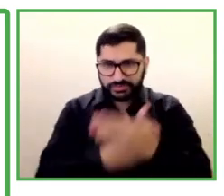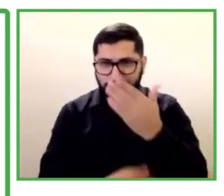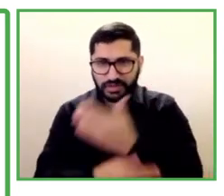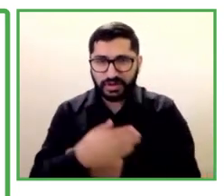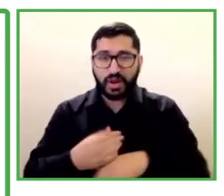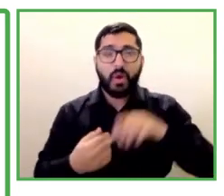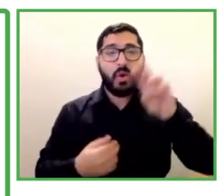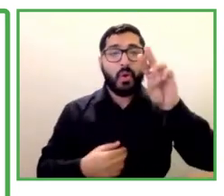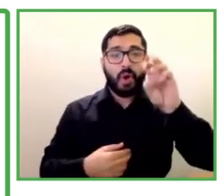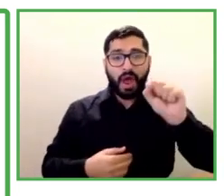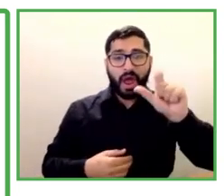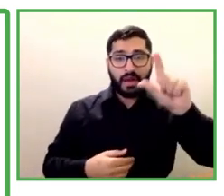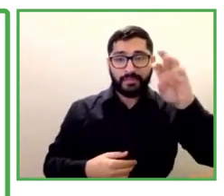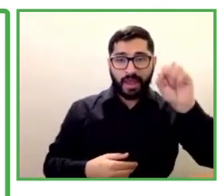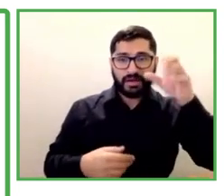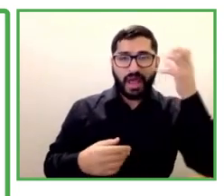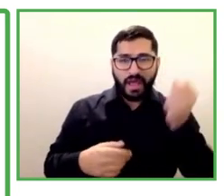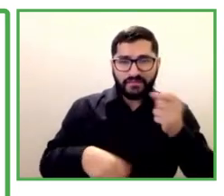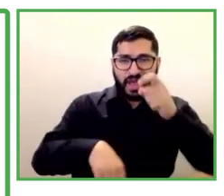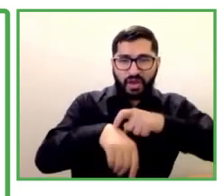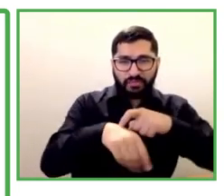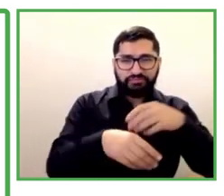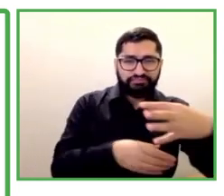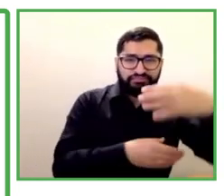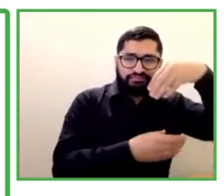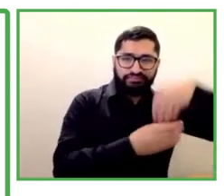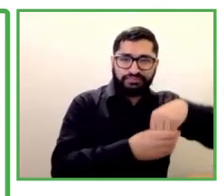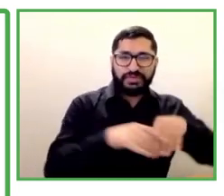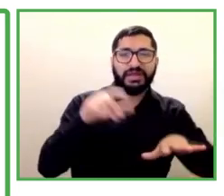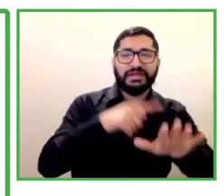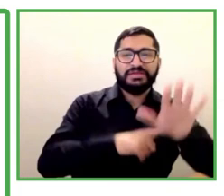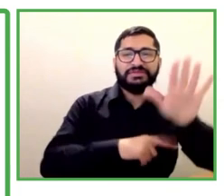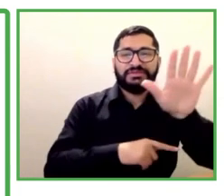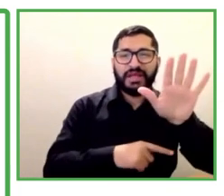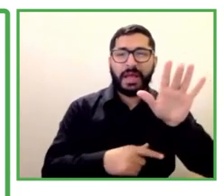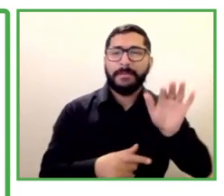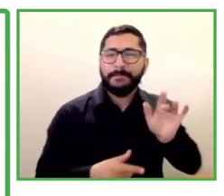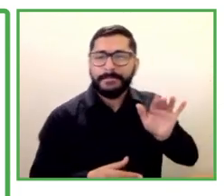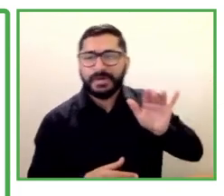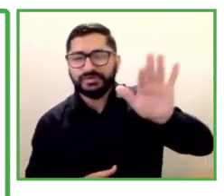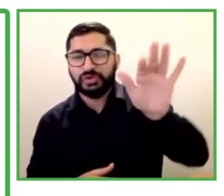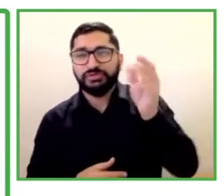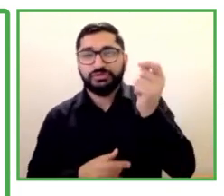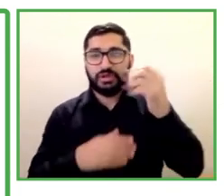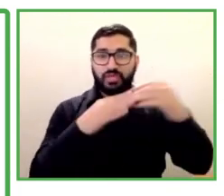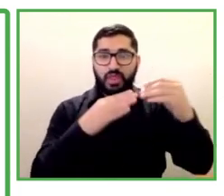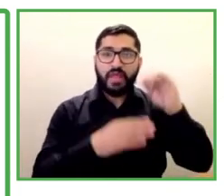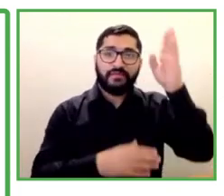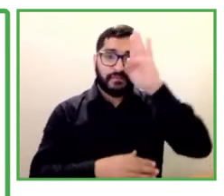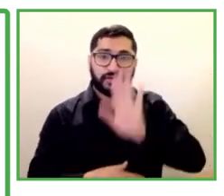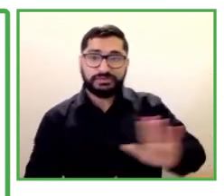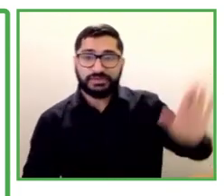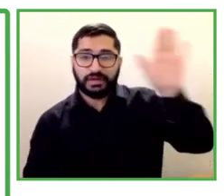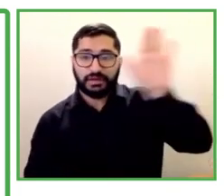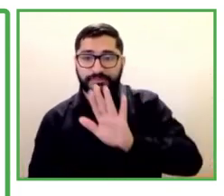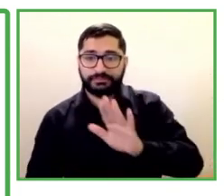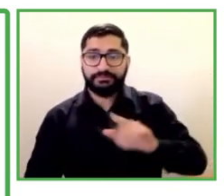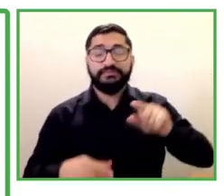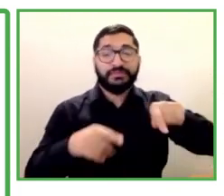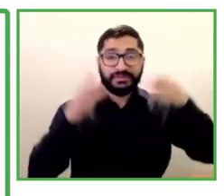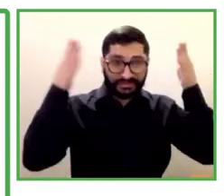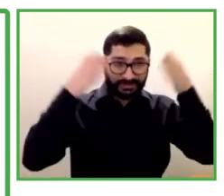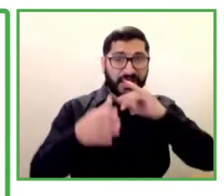We believe inclusion is a process where you have to enable, to provide